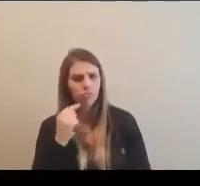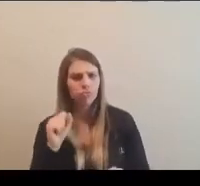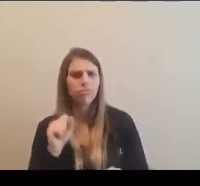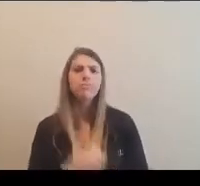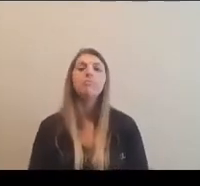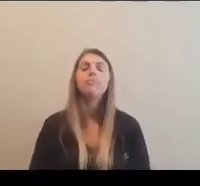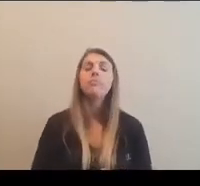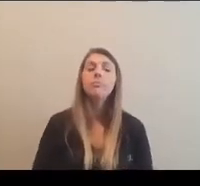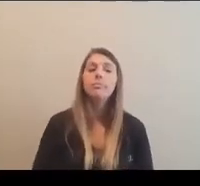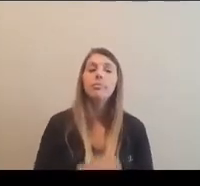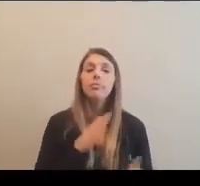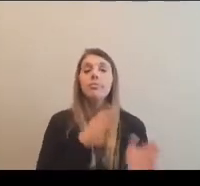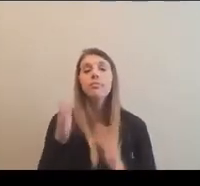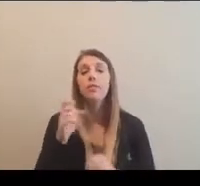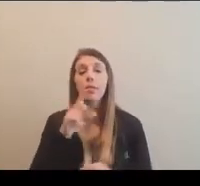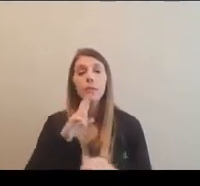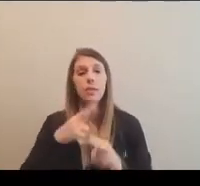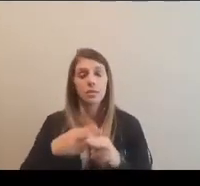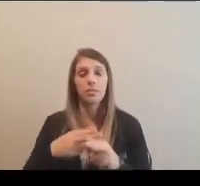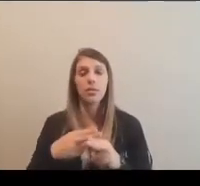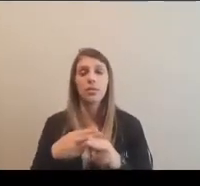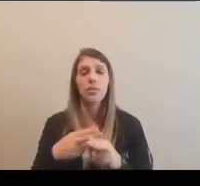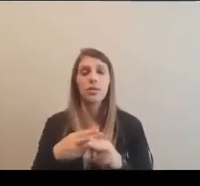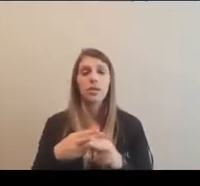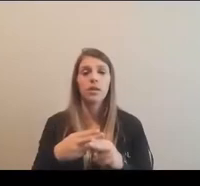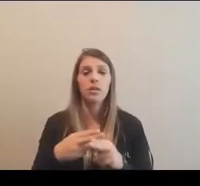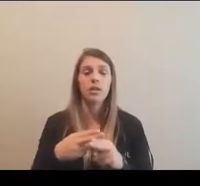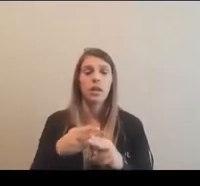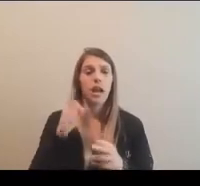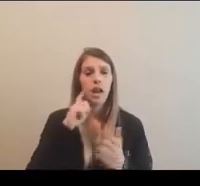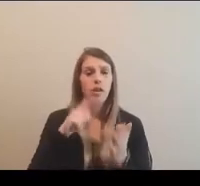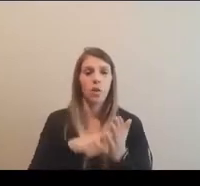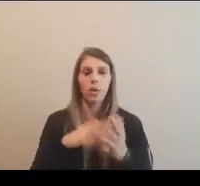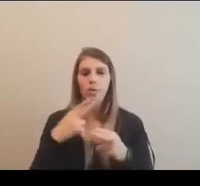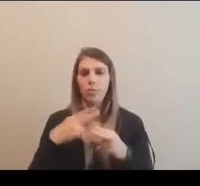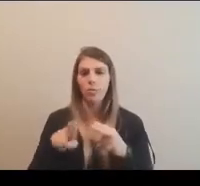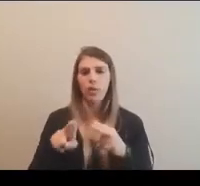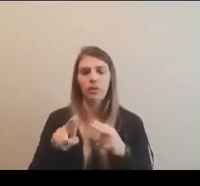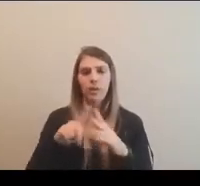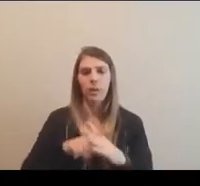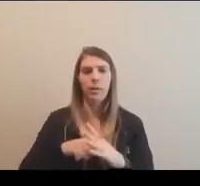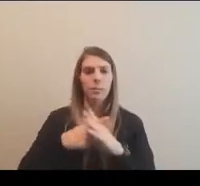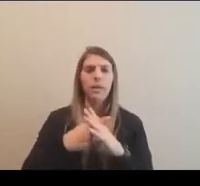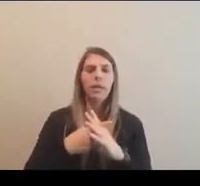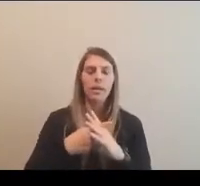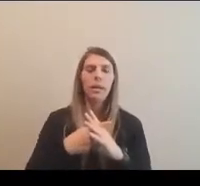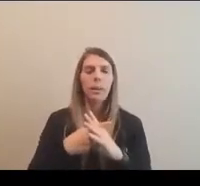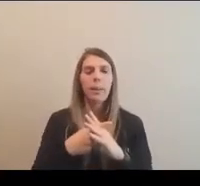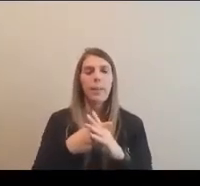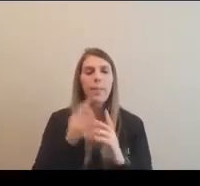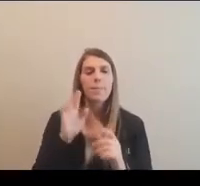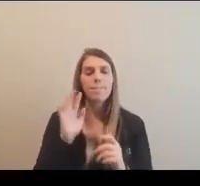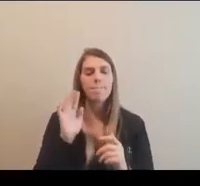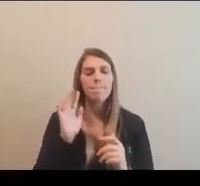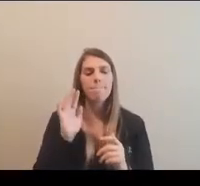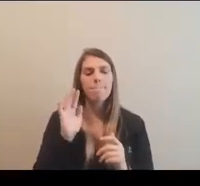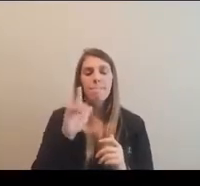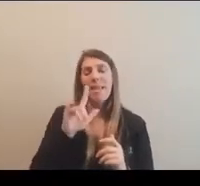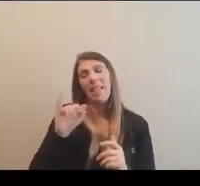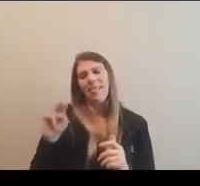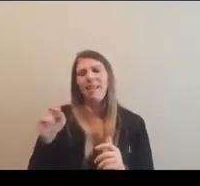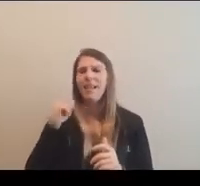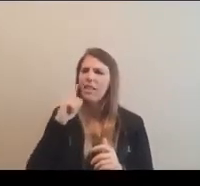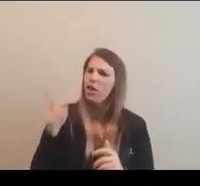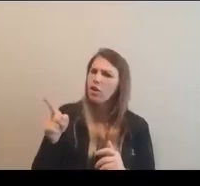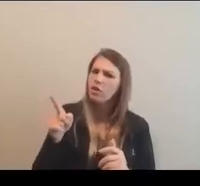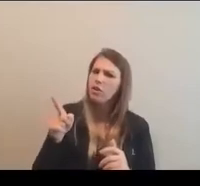the, the other thing that I wanted to mention is, um, I noted it just very briefly earlier about, um, and, and really Lynn, I thought